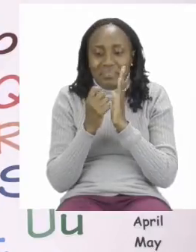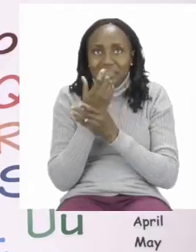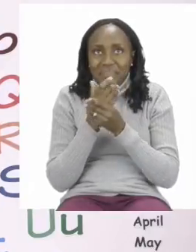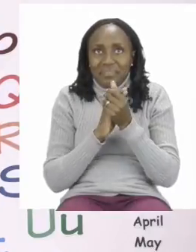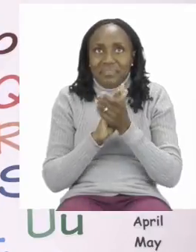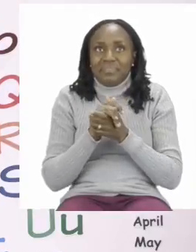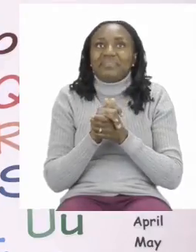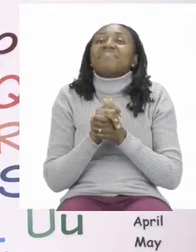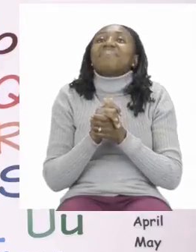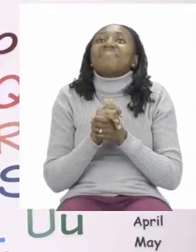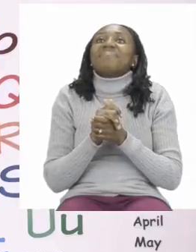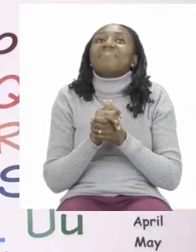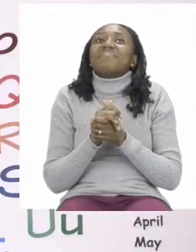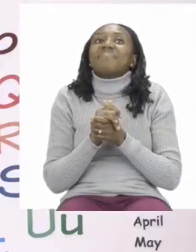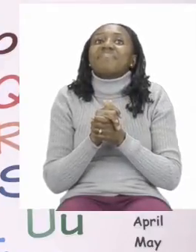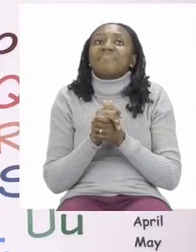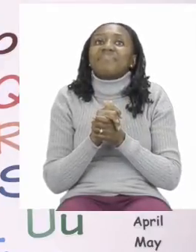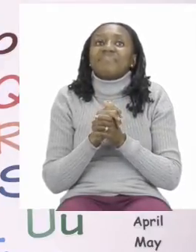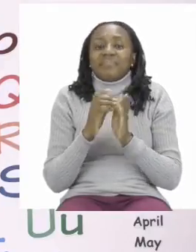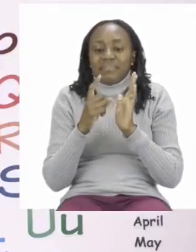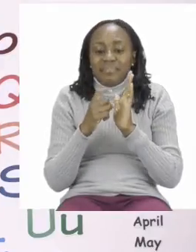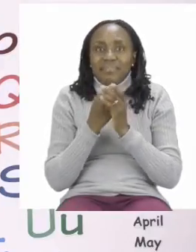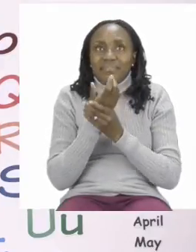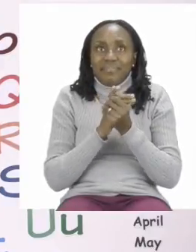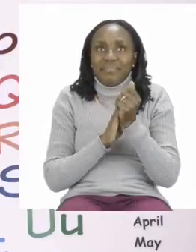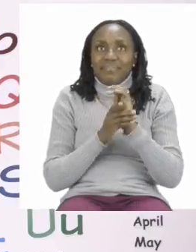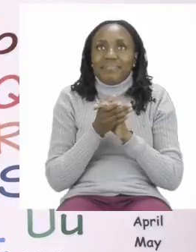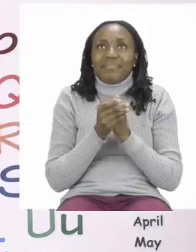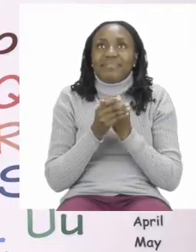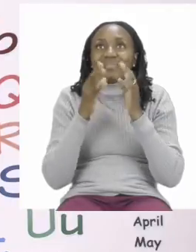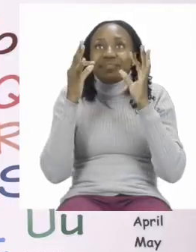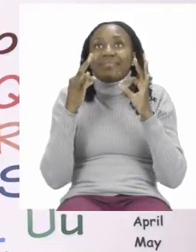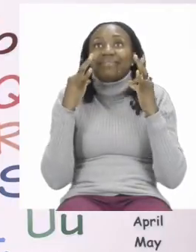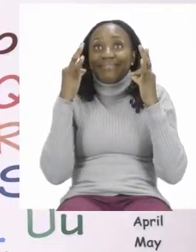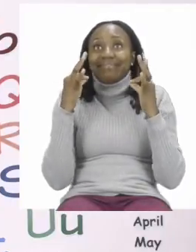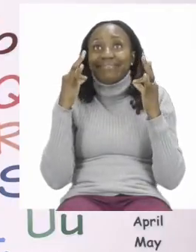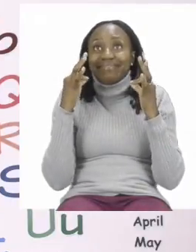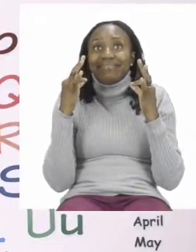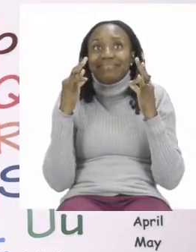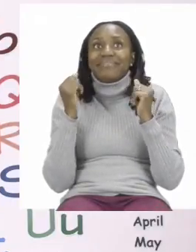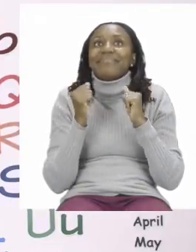sanitize. So let's take some sanitizer and sing our special sanitizing song.